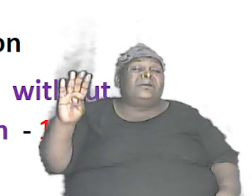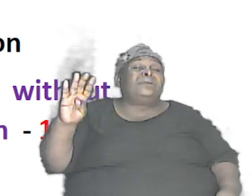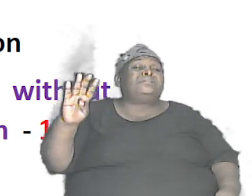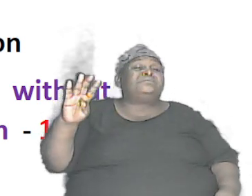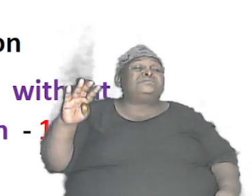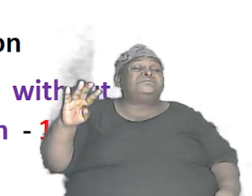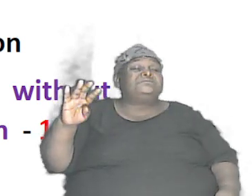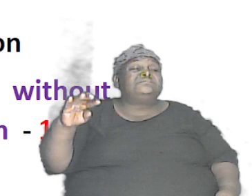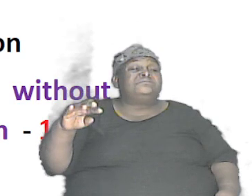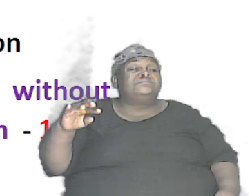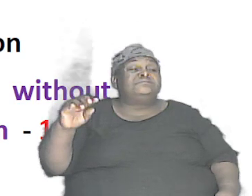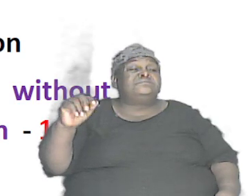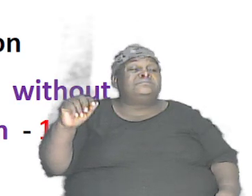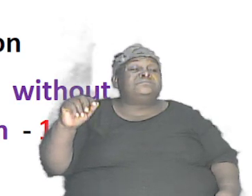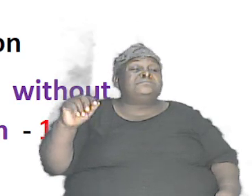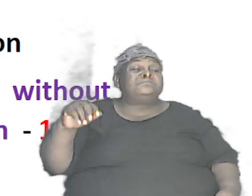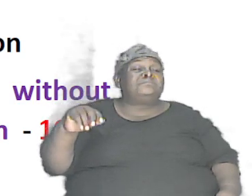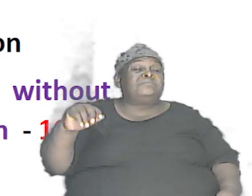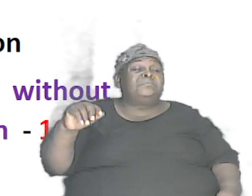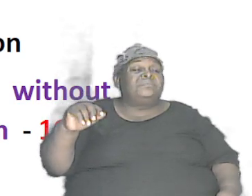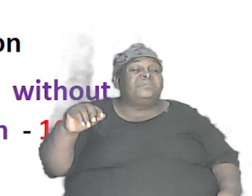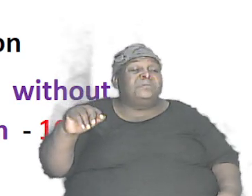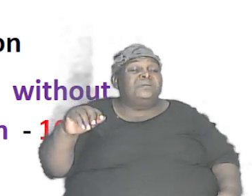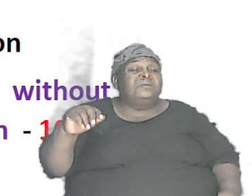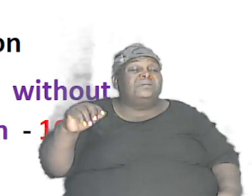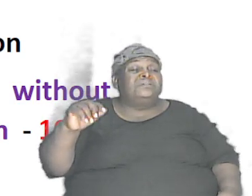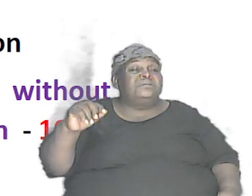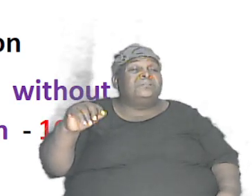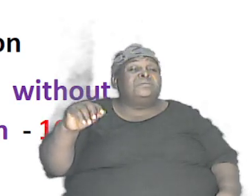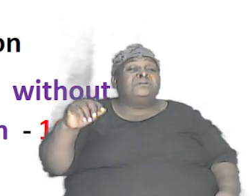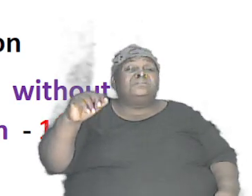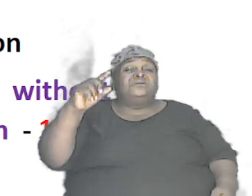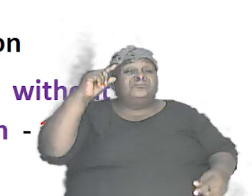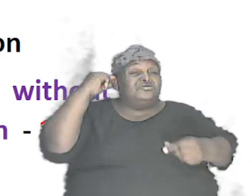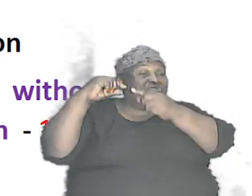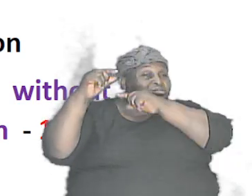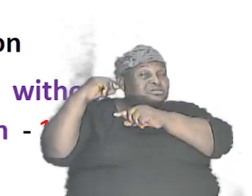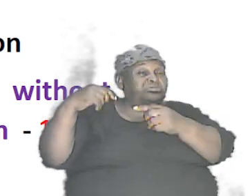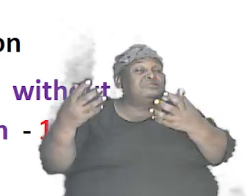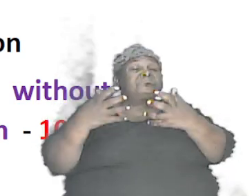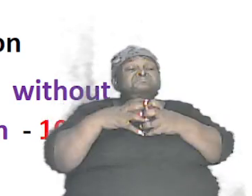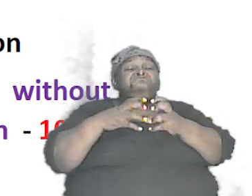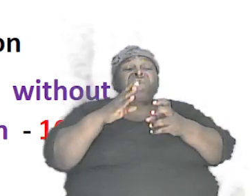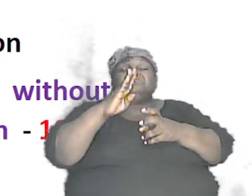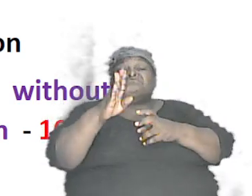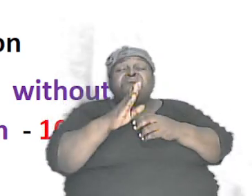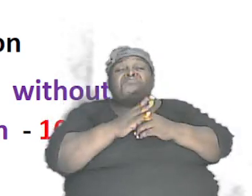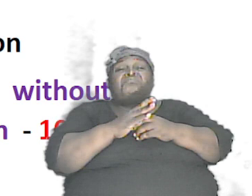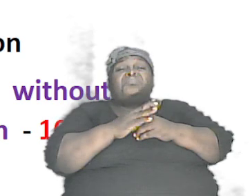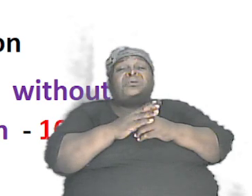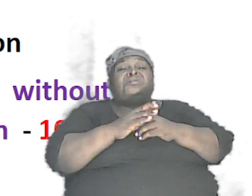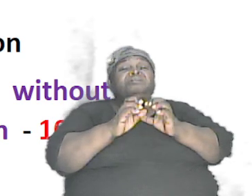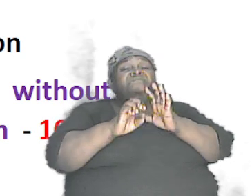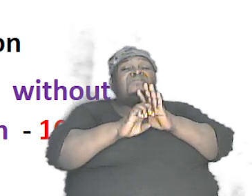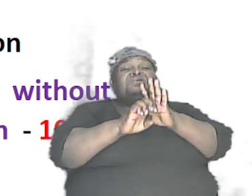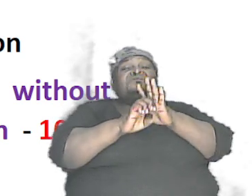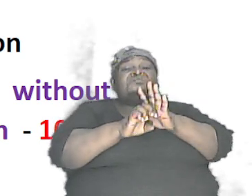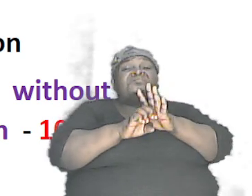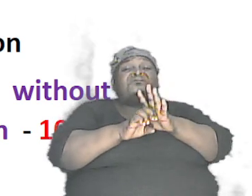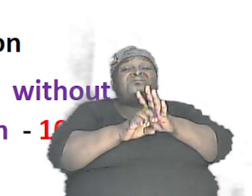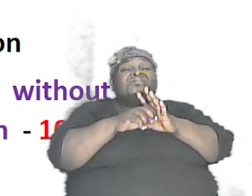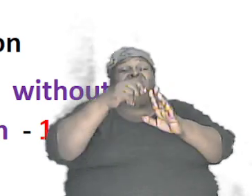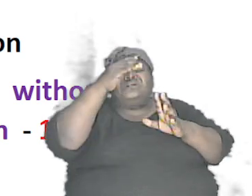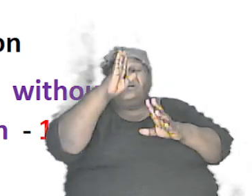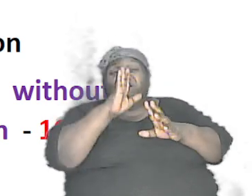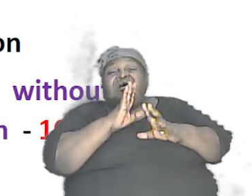innumerable number in terms of what the gene combination could be and evidently it is